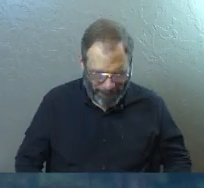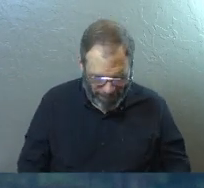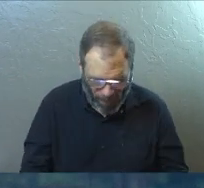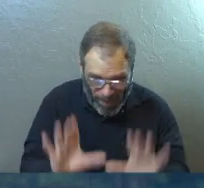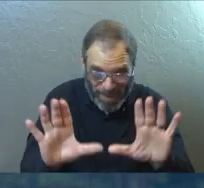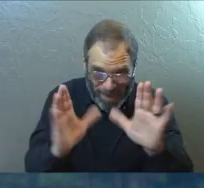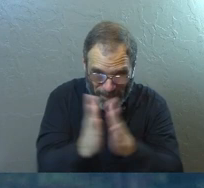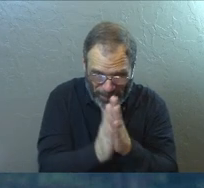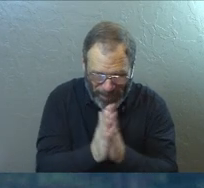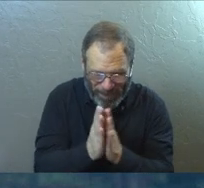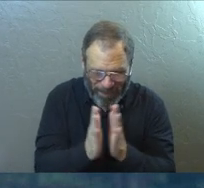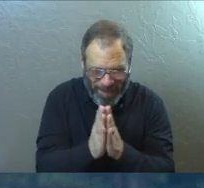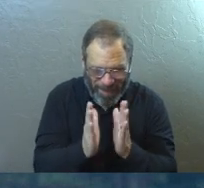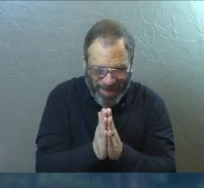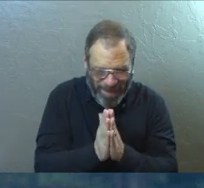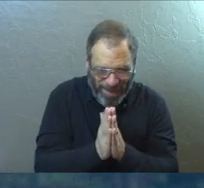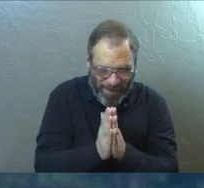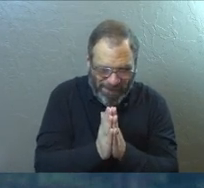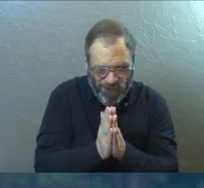Okay, here's what's happening.